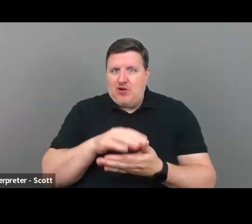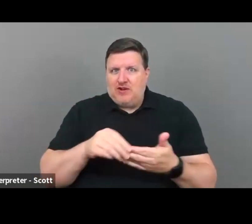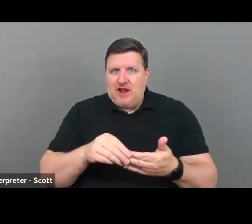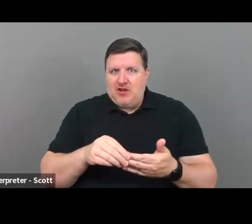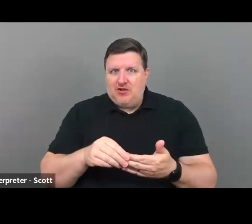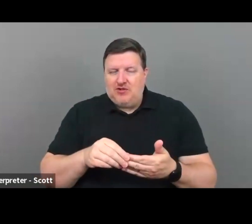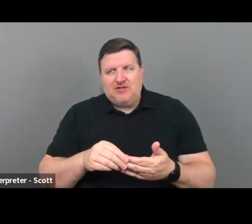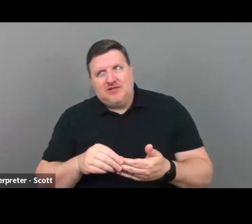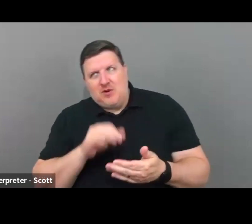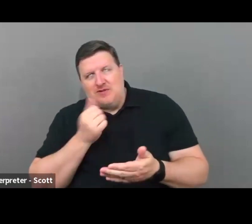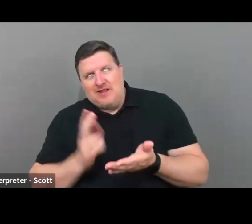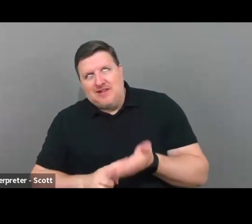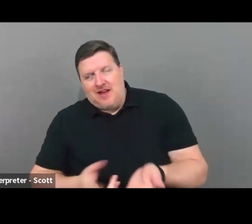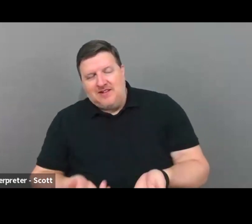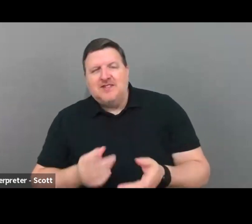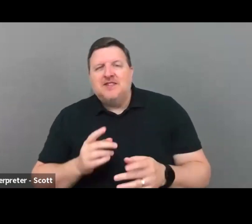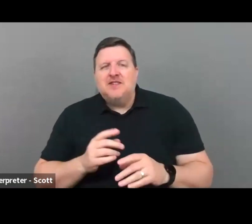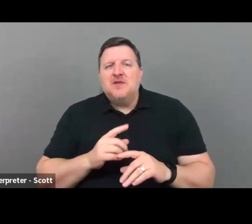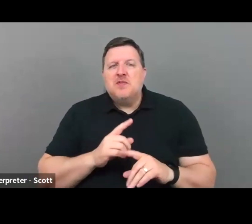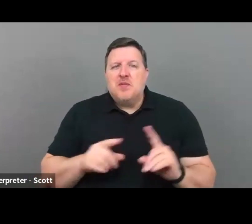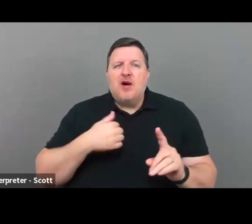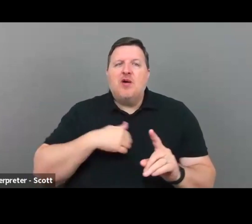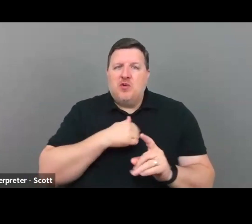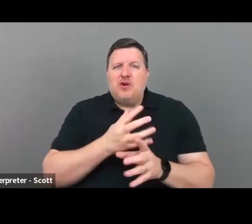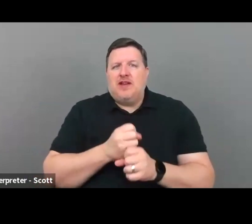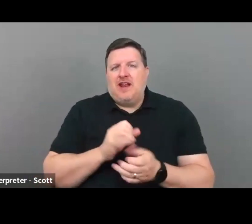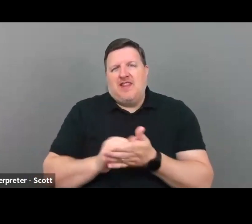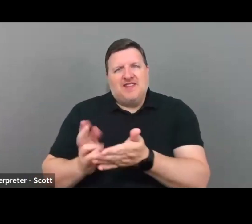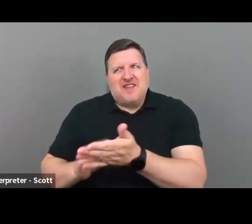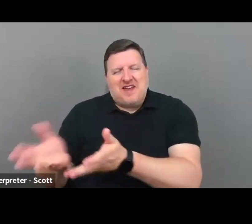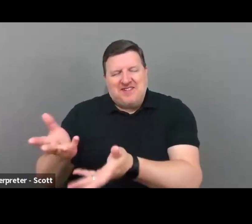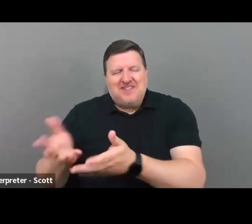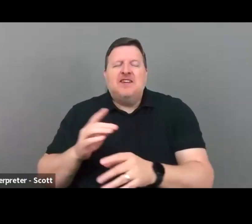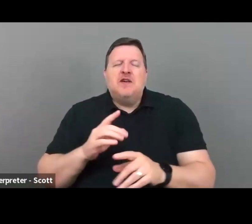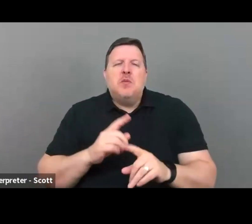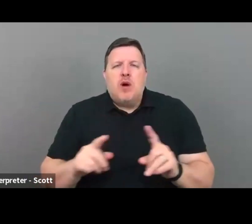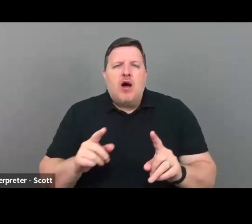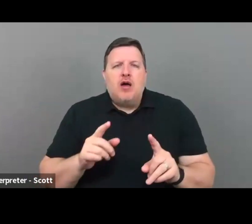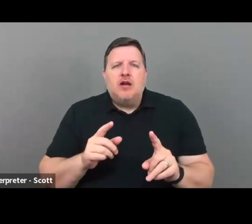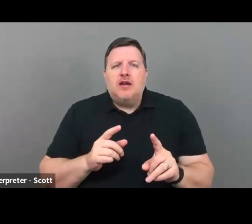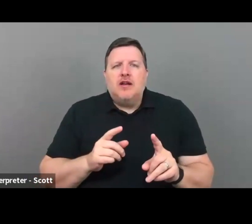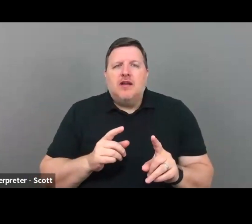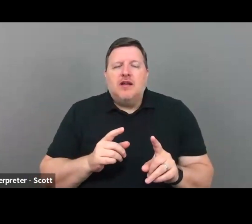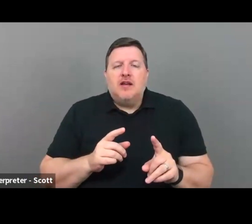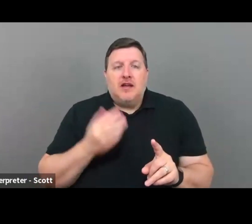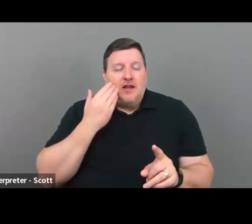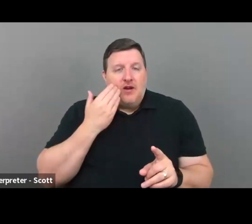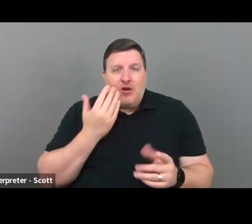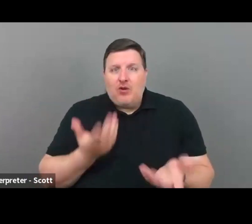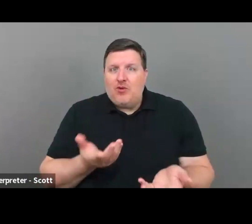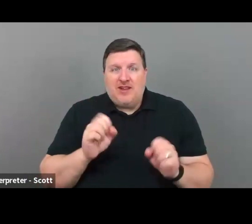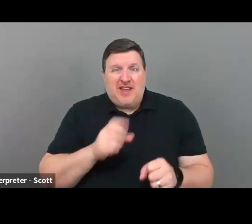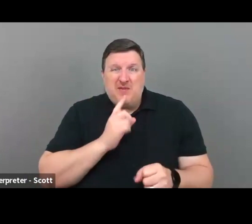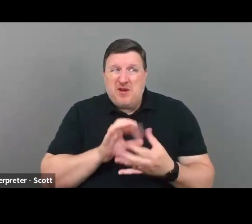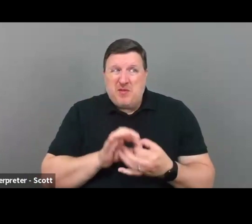but we ended up getting that sign. But, um, so, you know, it's, it can be